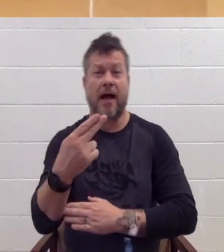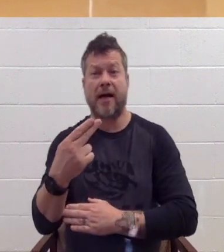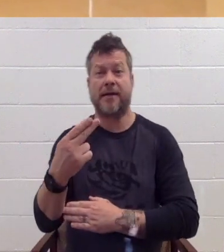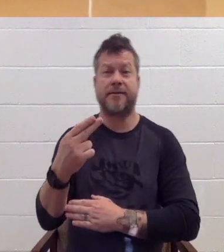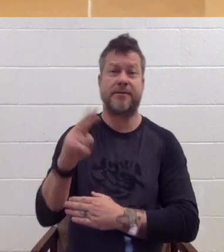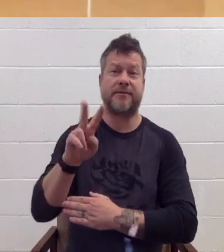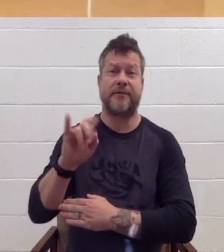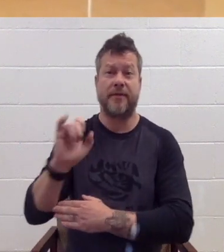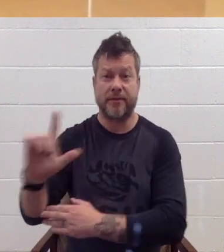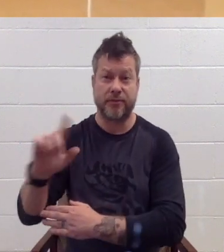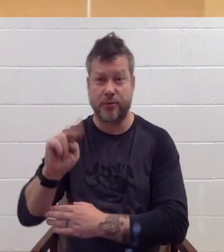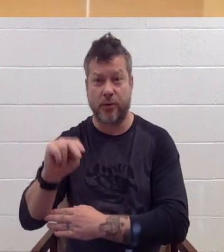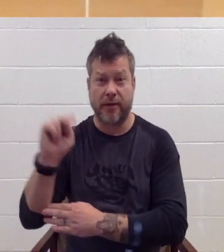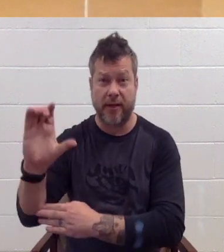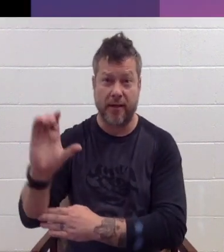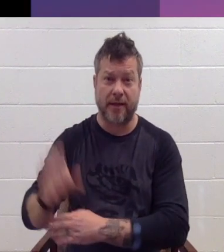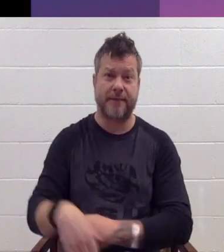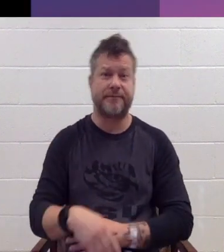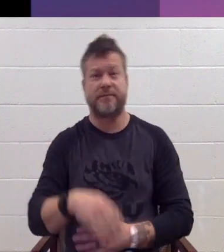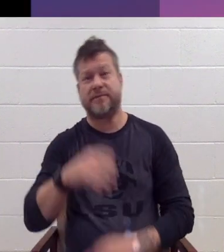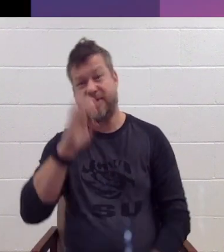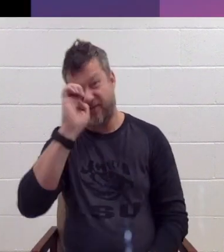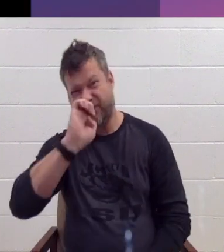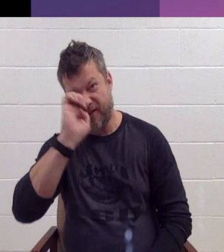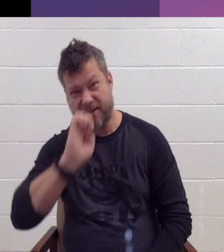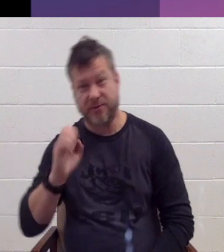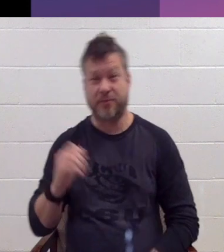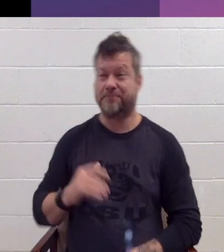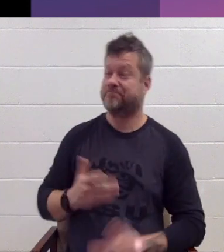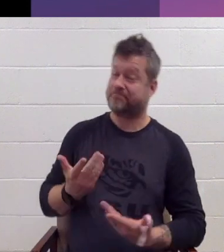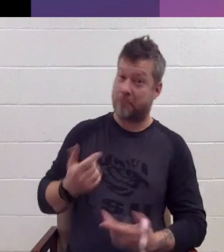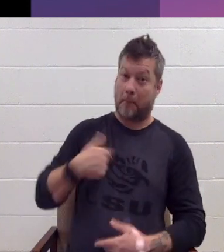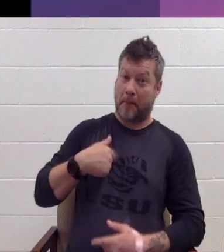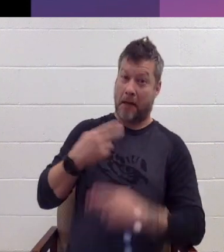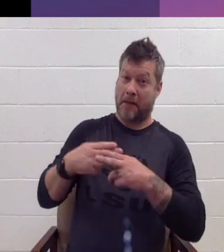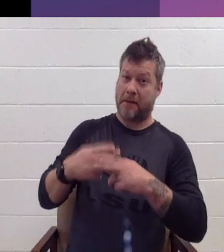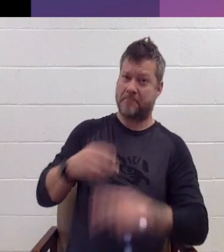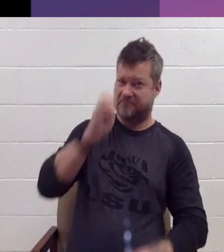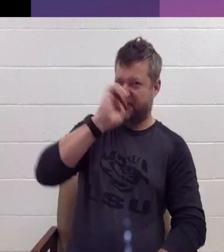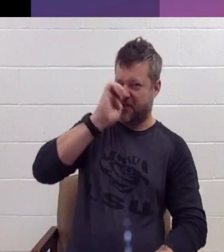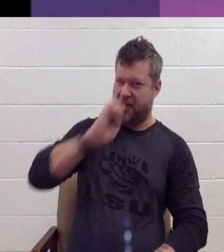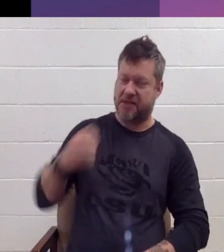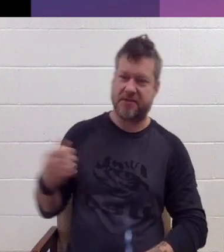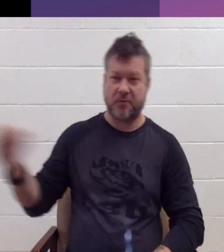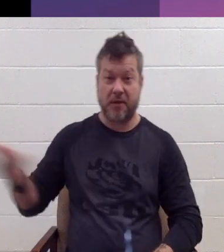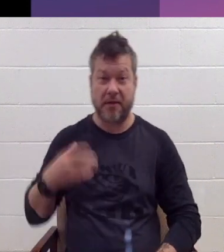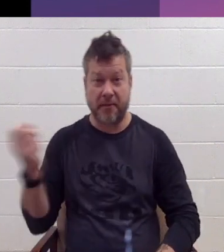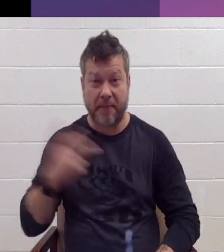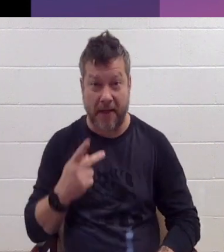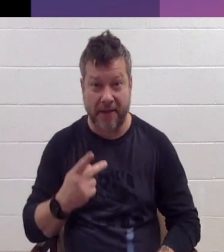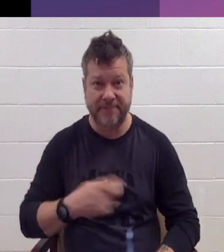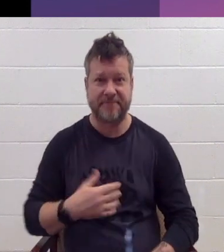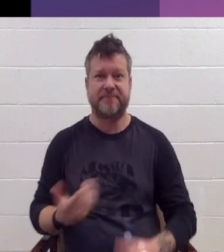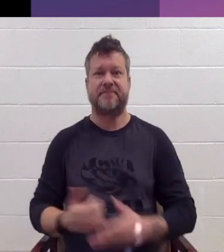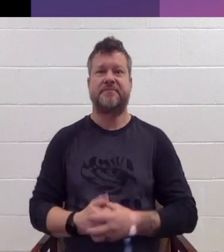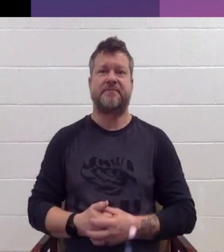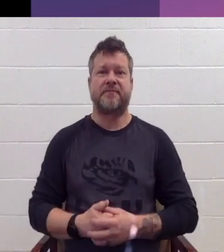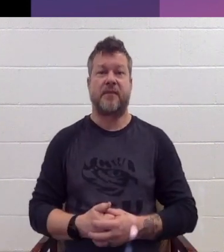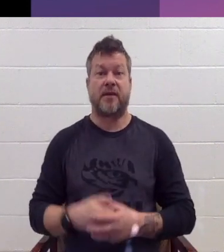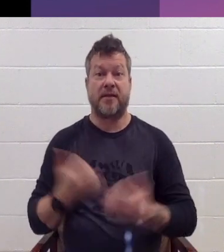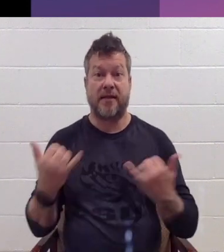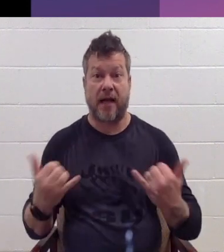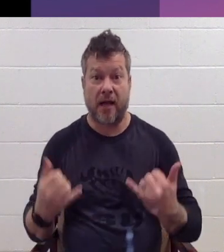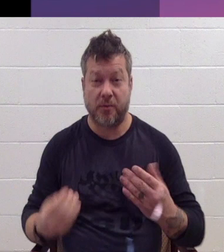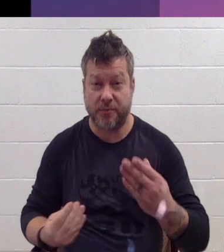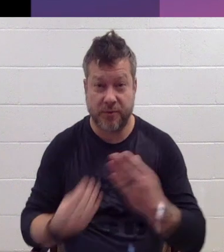information with Phoenix. My name is Phoenix, and welcome back to Useless Information. We are springing into